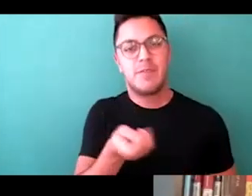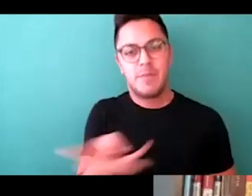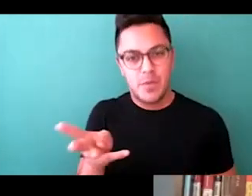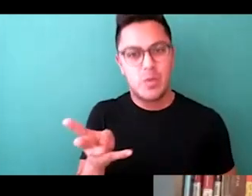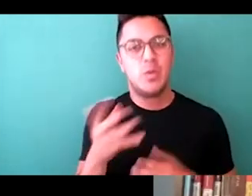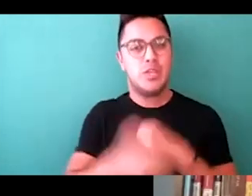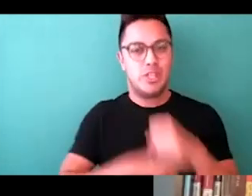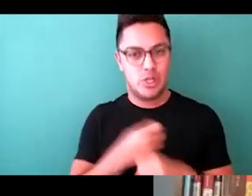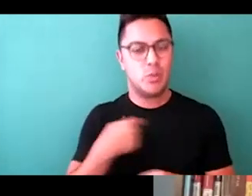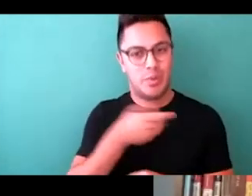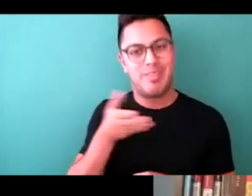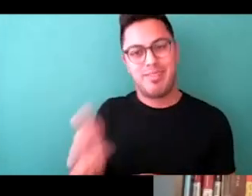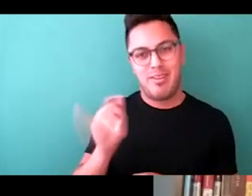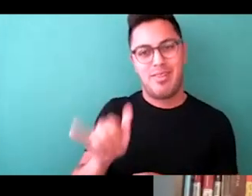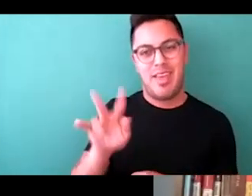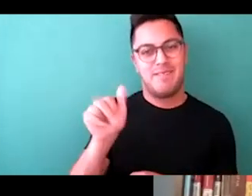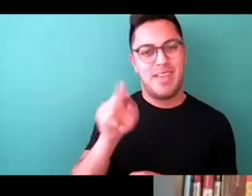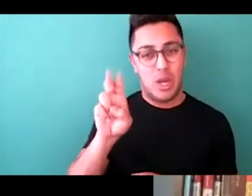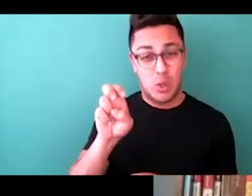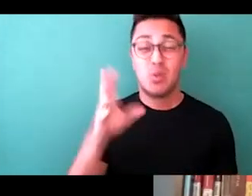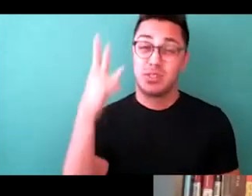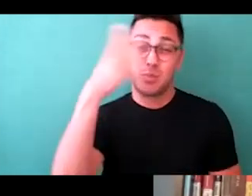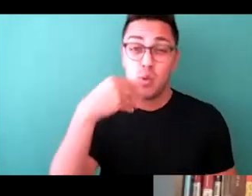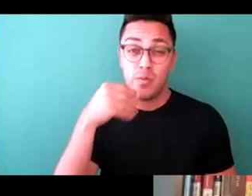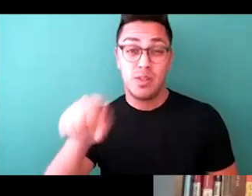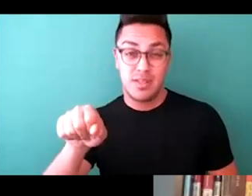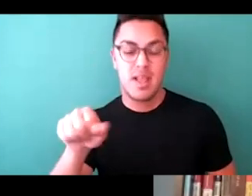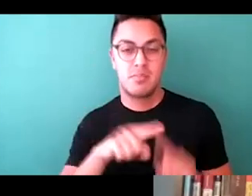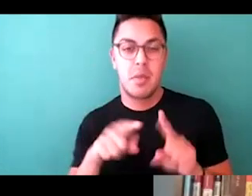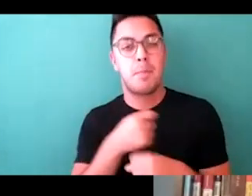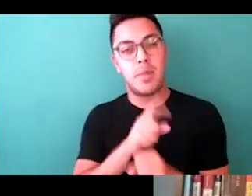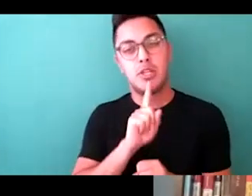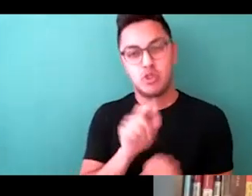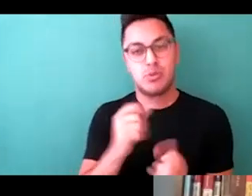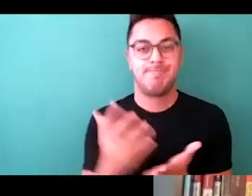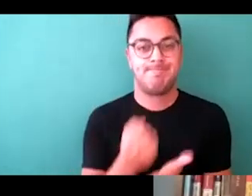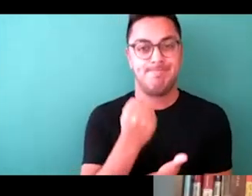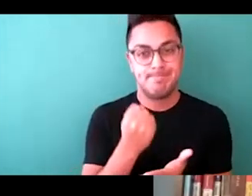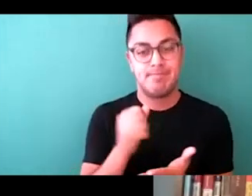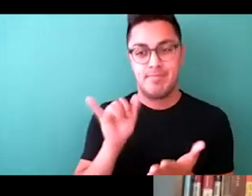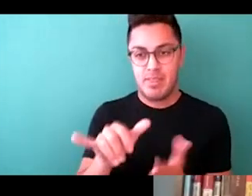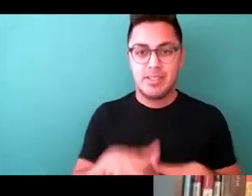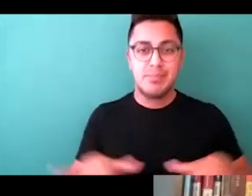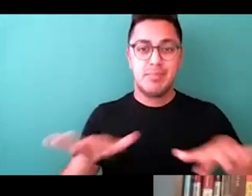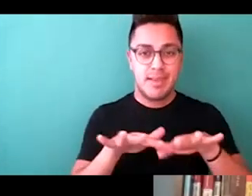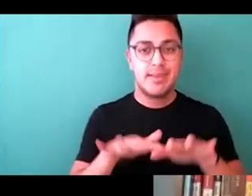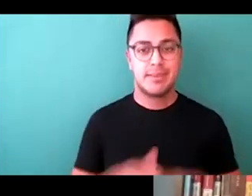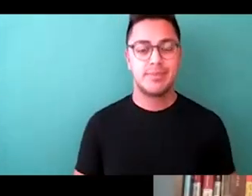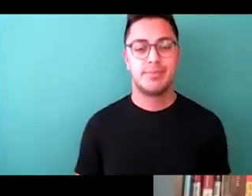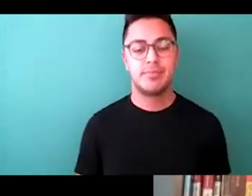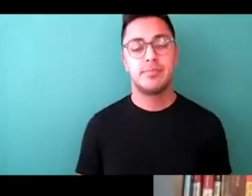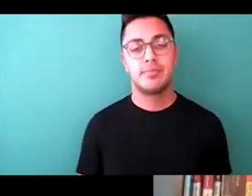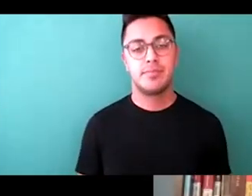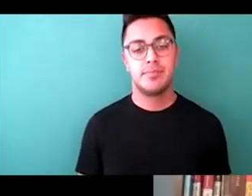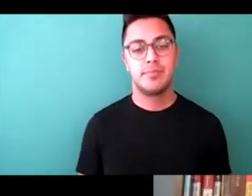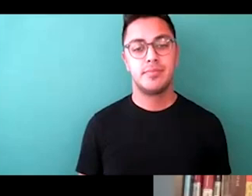but such a beautiful venue. You really want to make sure that you're able to take advantage of spaces like that. There were